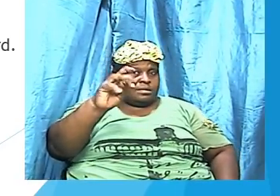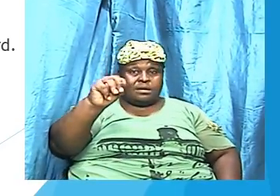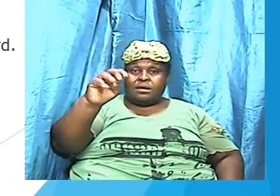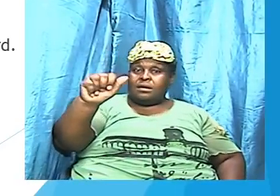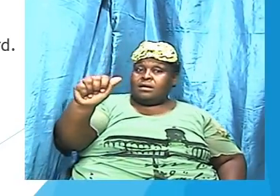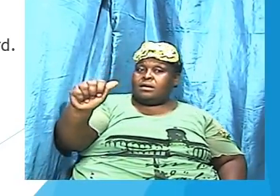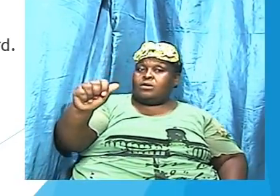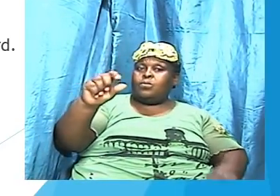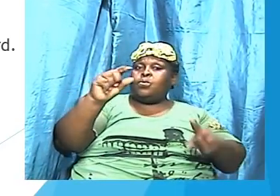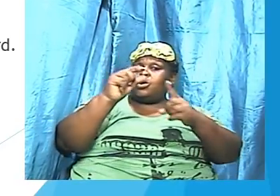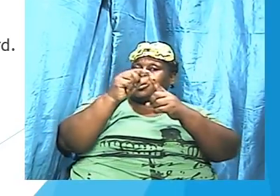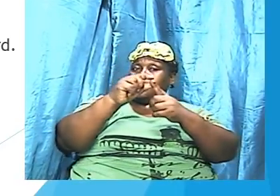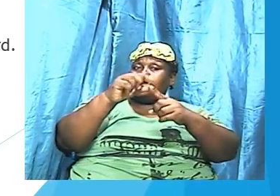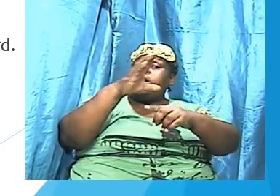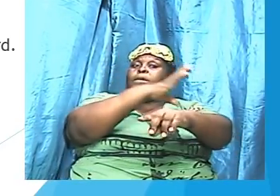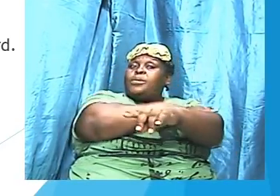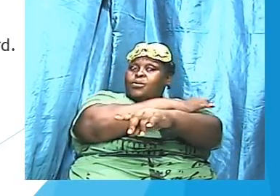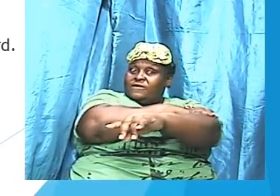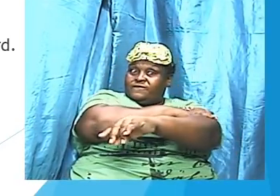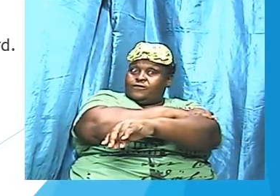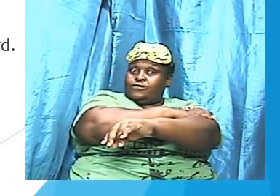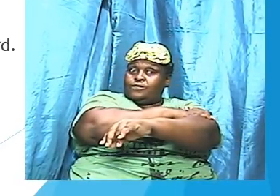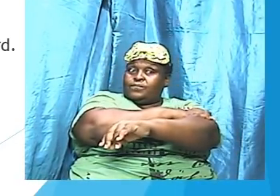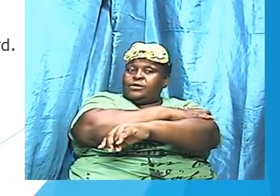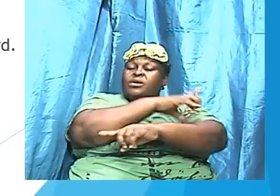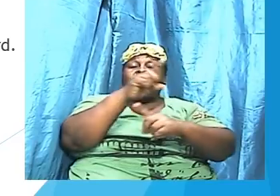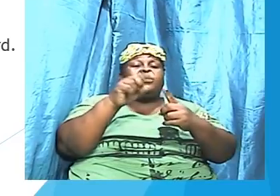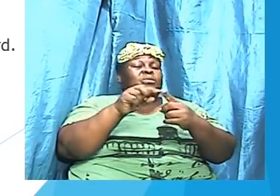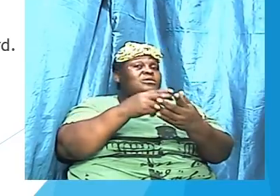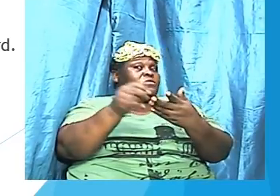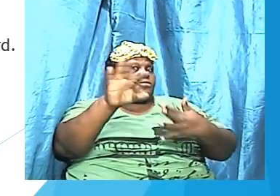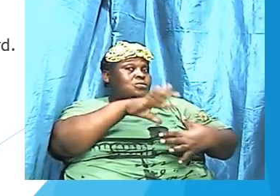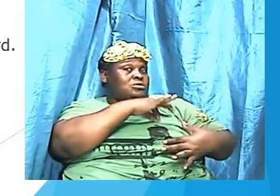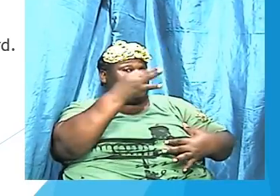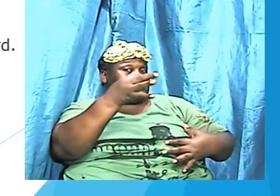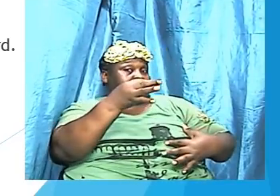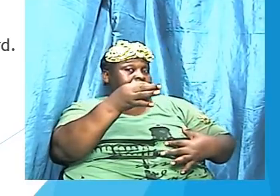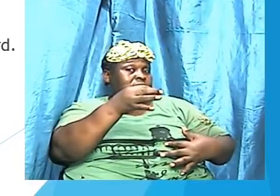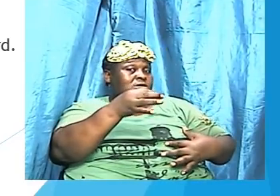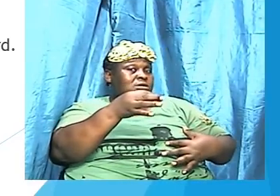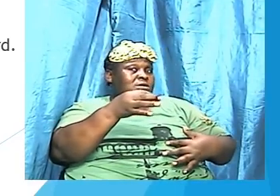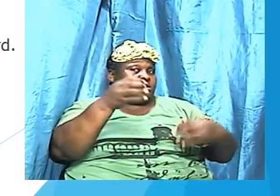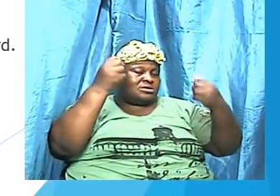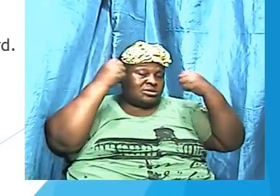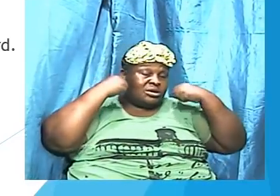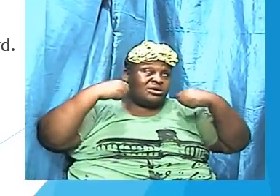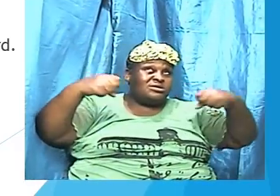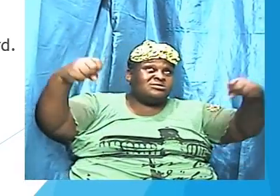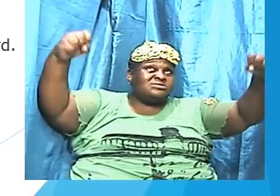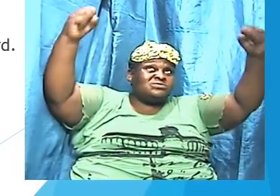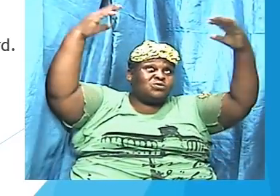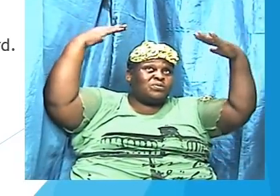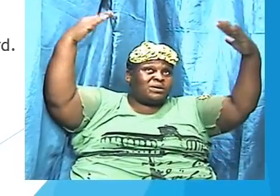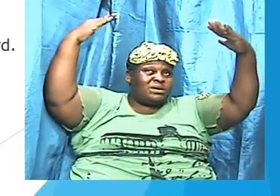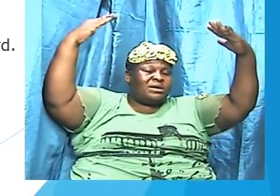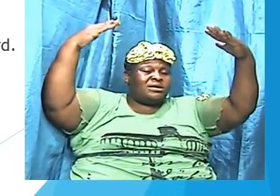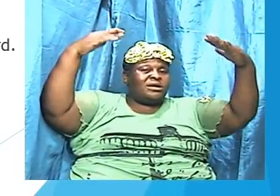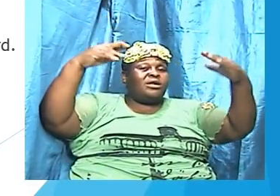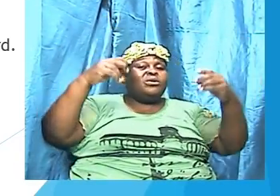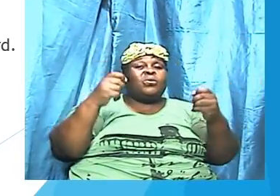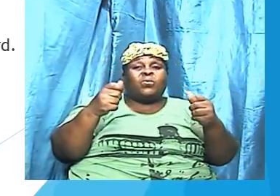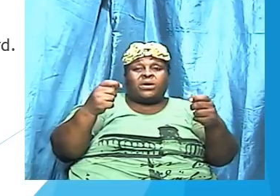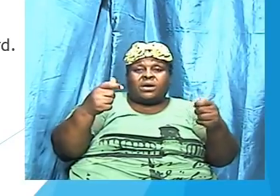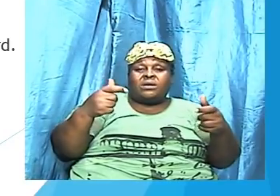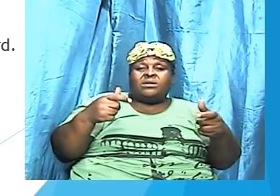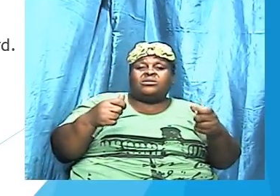powerful. When the Holy Ghost supernaturally quickens such